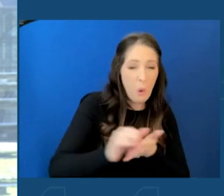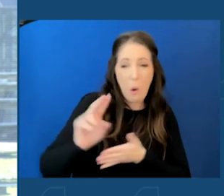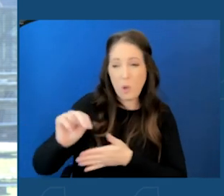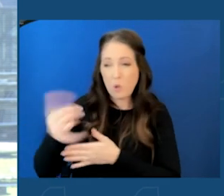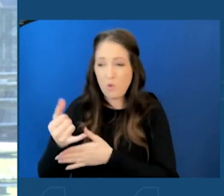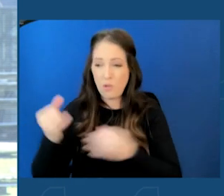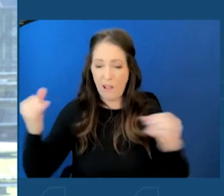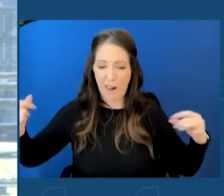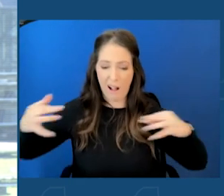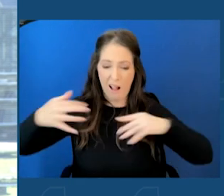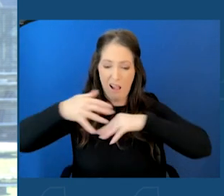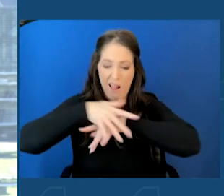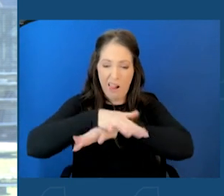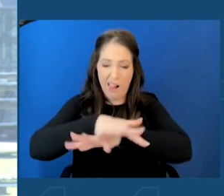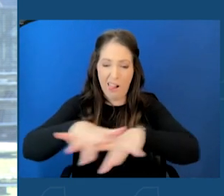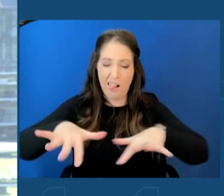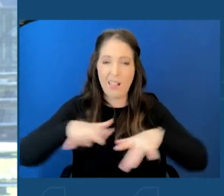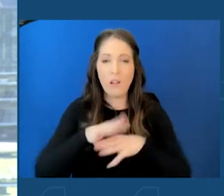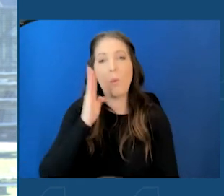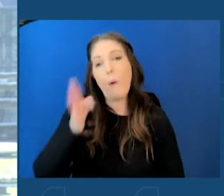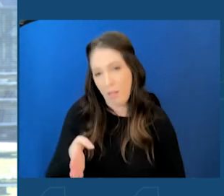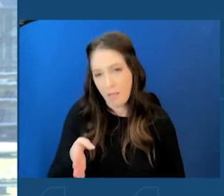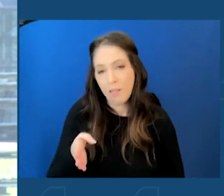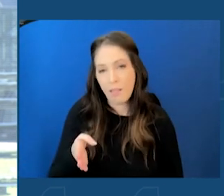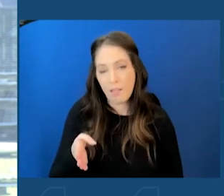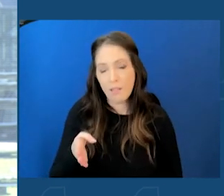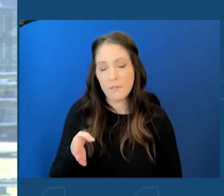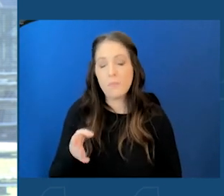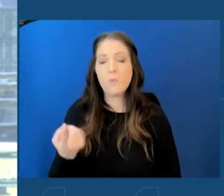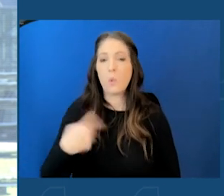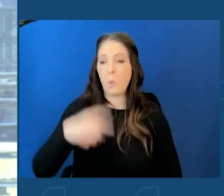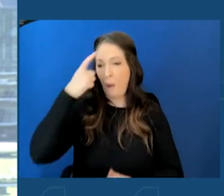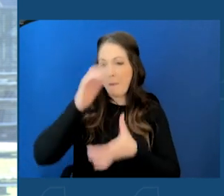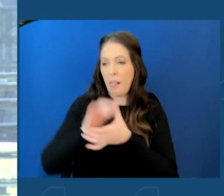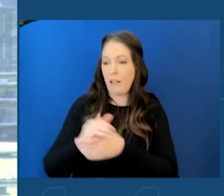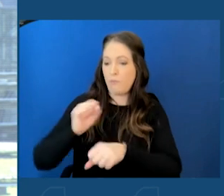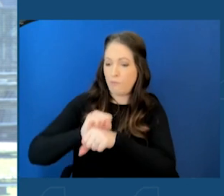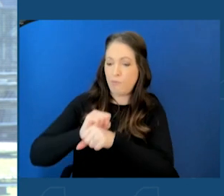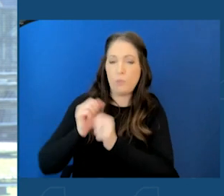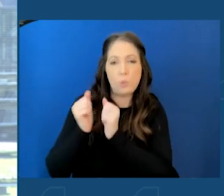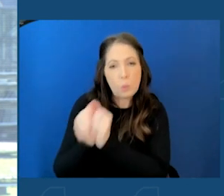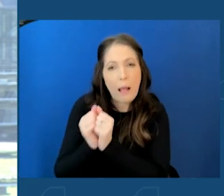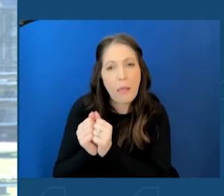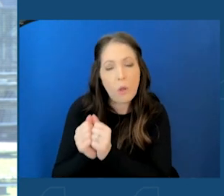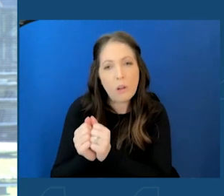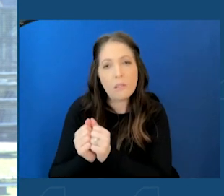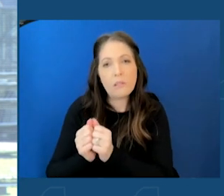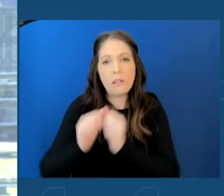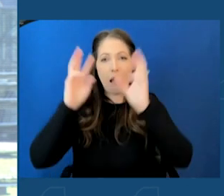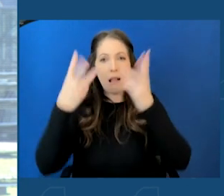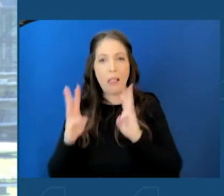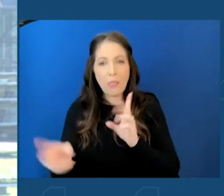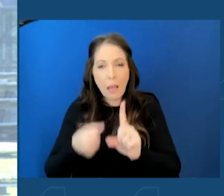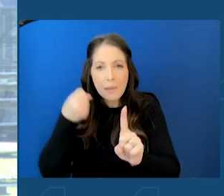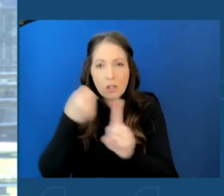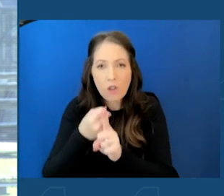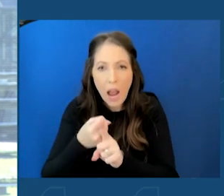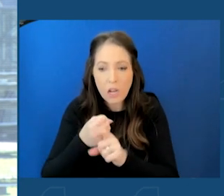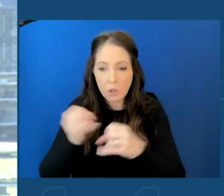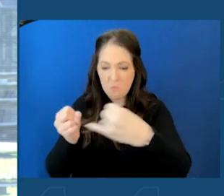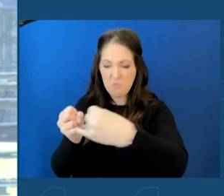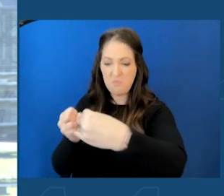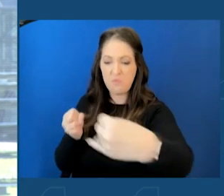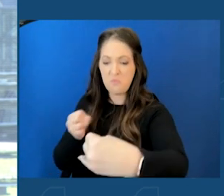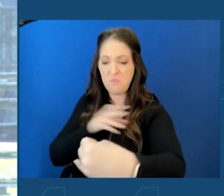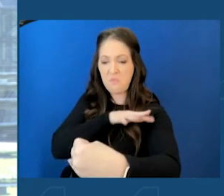We're part of the same family. So we believe in working on this together, because climate change, the effects of climate change have no borders. They don't stop